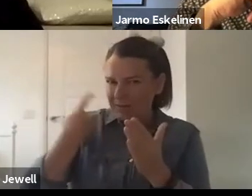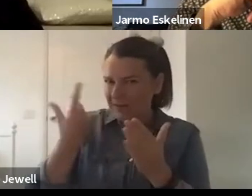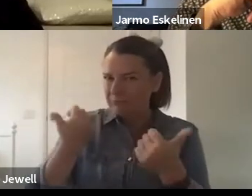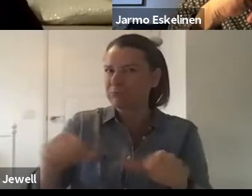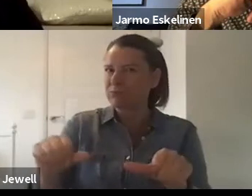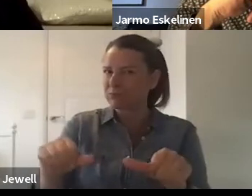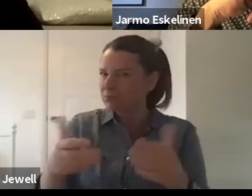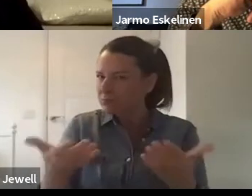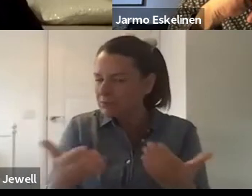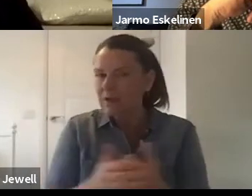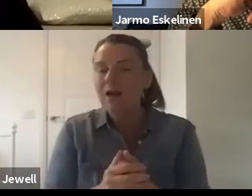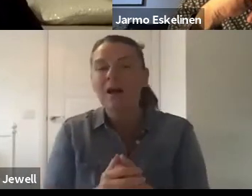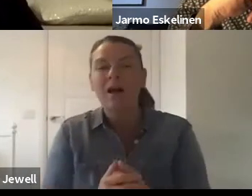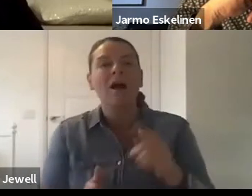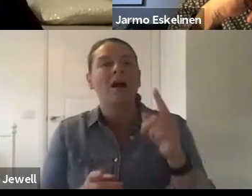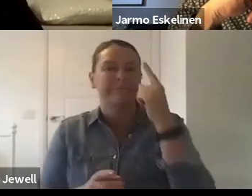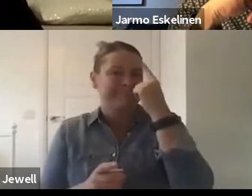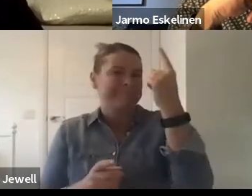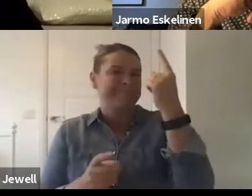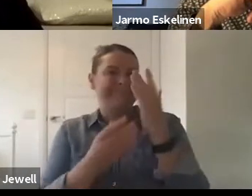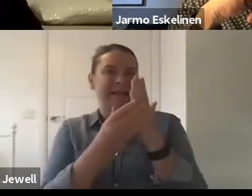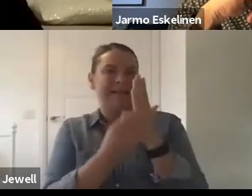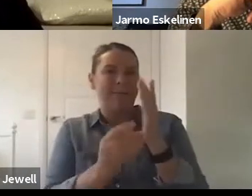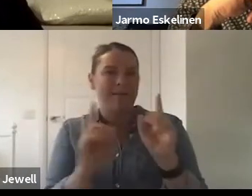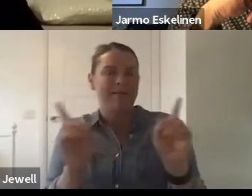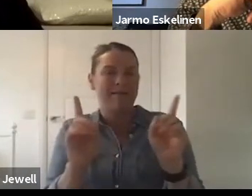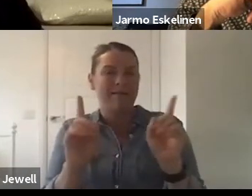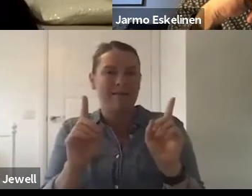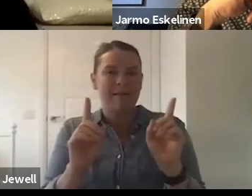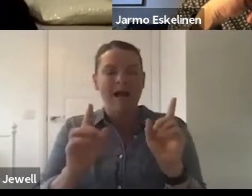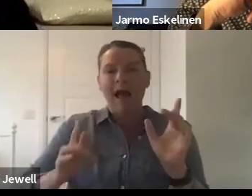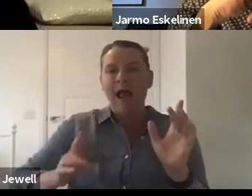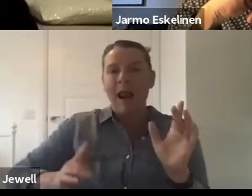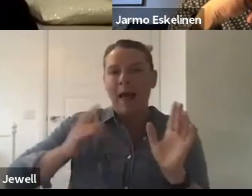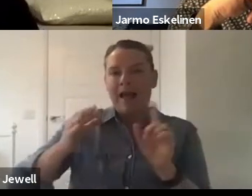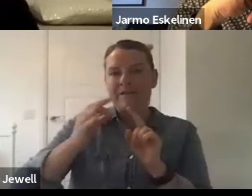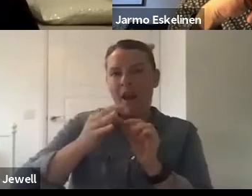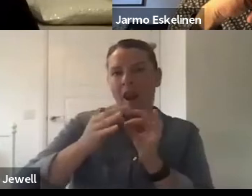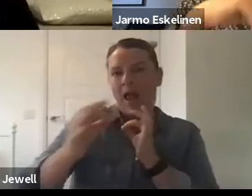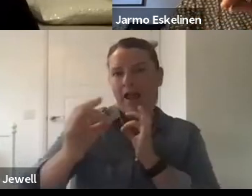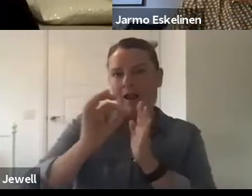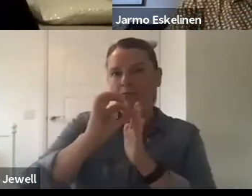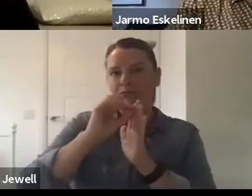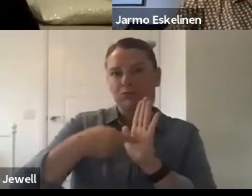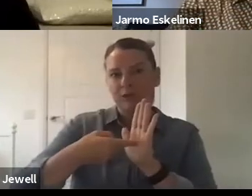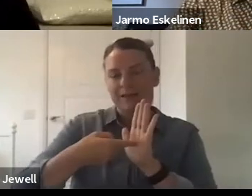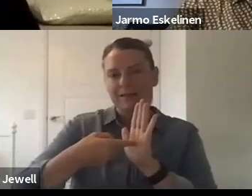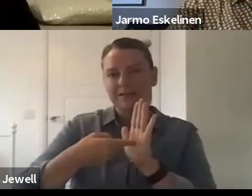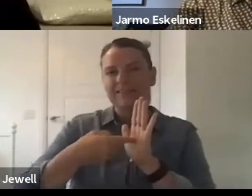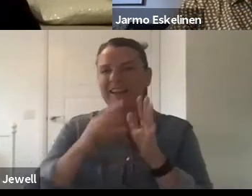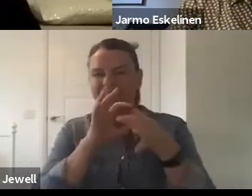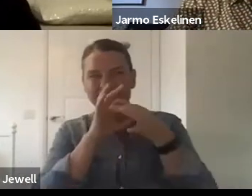Well, there's an example I can think of, I think it was called the Lifeline Project, which again was working with King's Health Partners